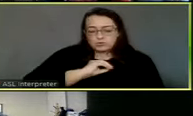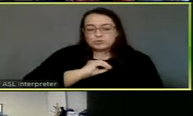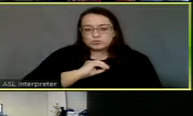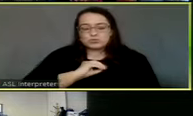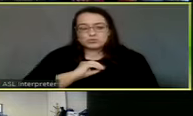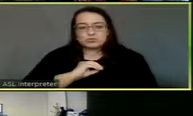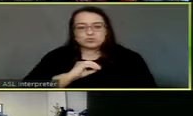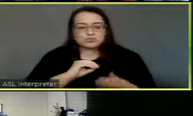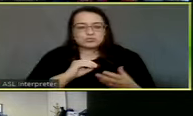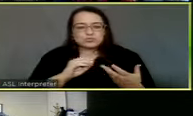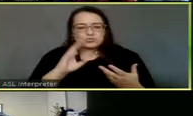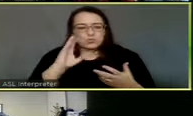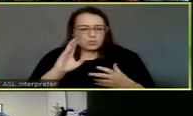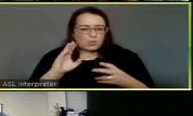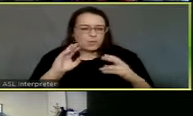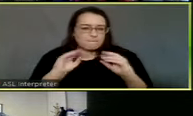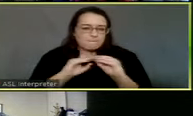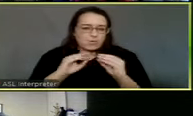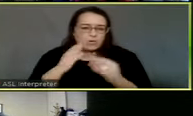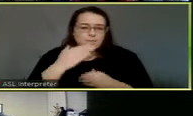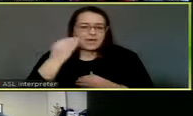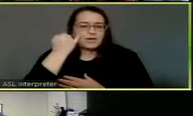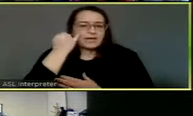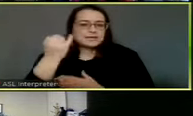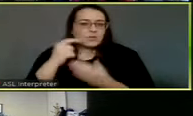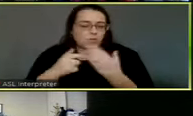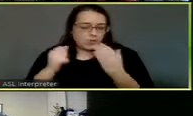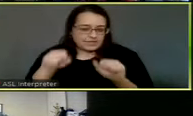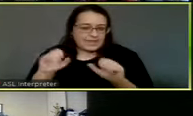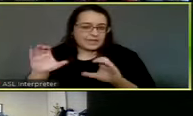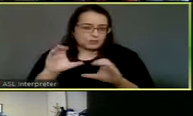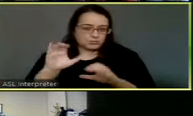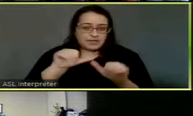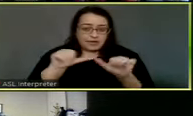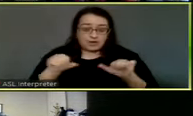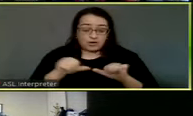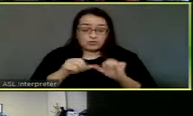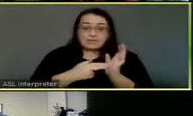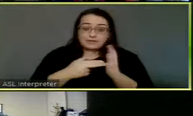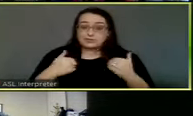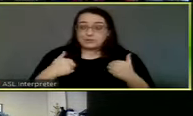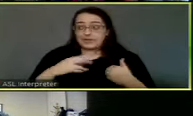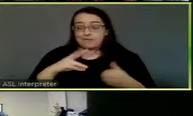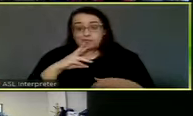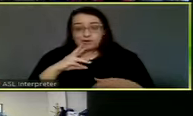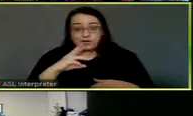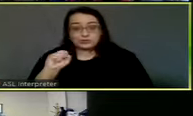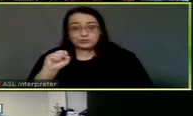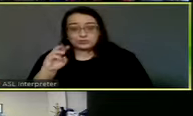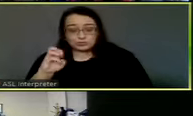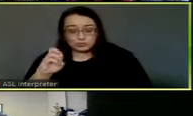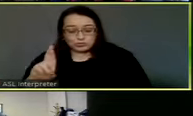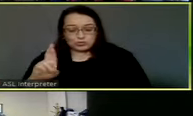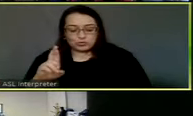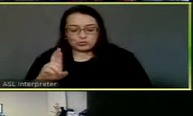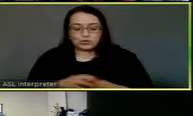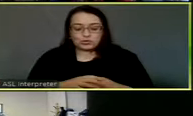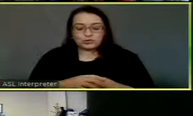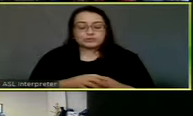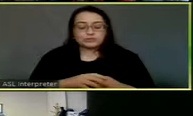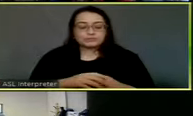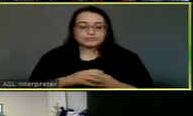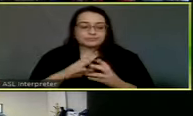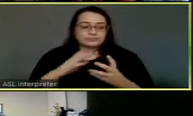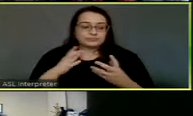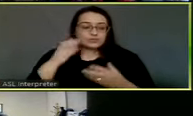bigger view of what could take place in that area. And also our infrastructure, make sure we have water and sewer that can serve future development.